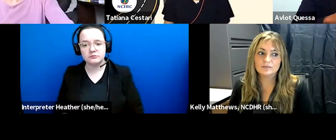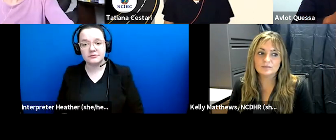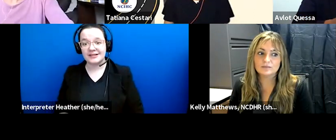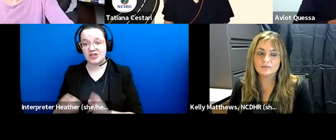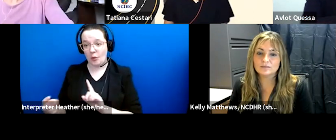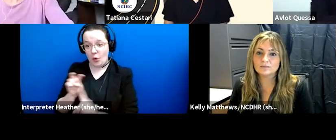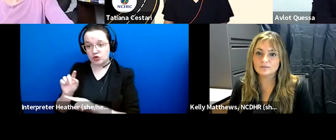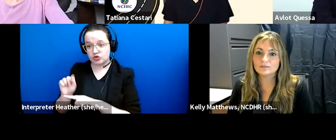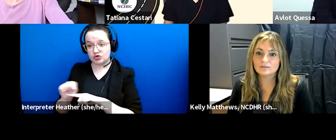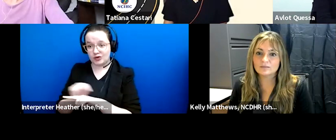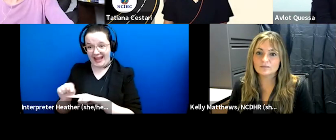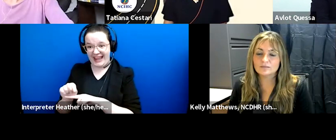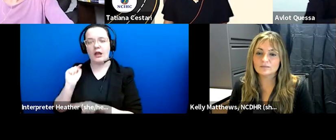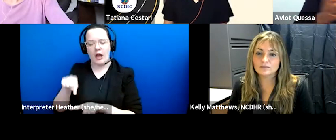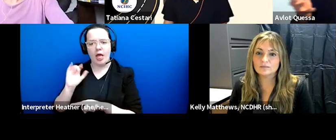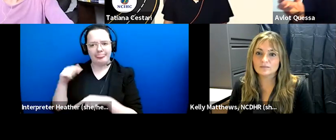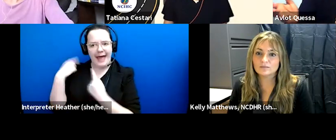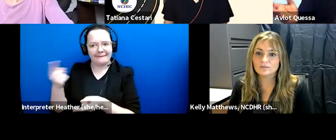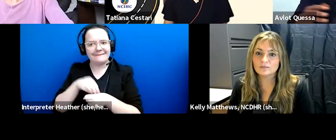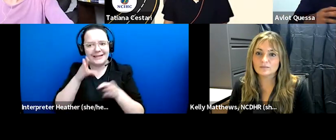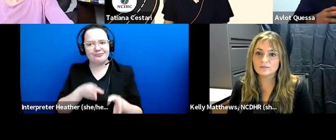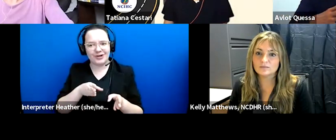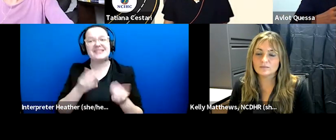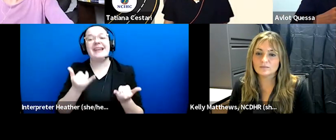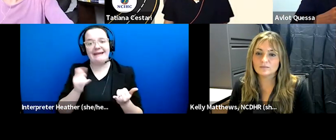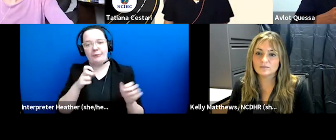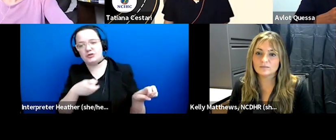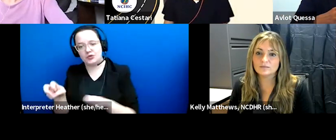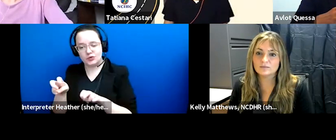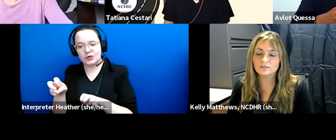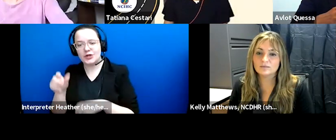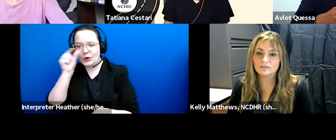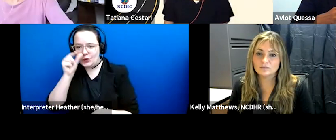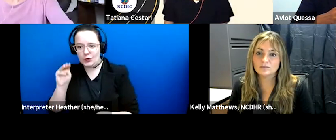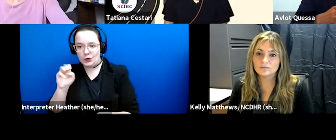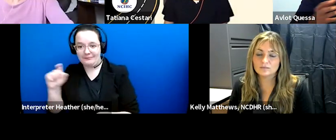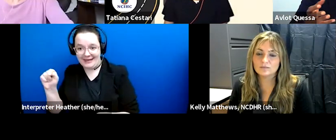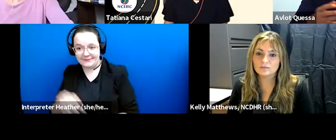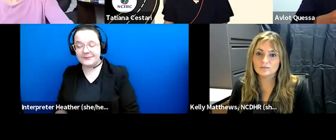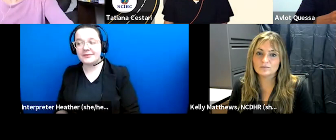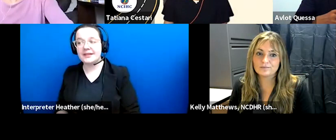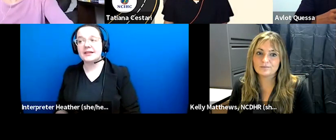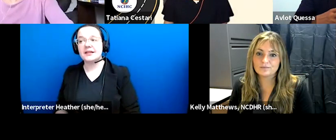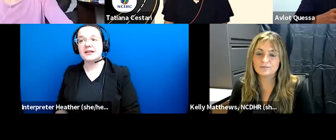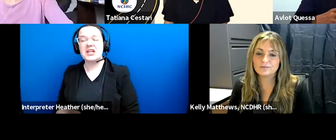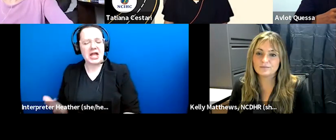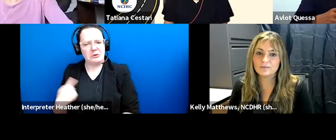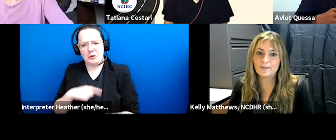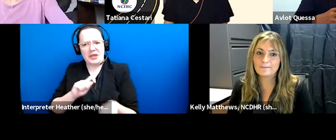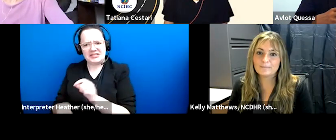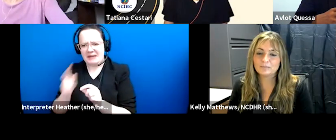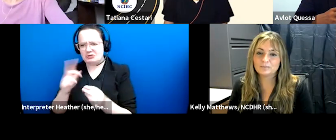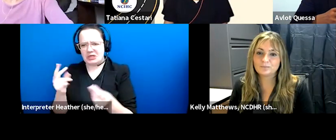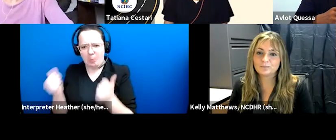had to move from an n-person platform to a google meet platform and um we we adapt very quickly